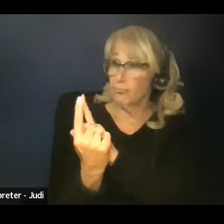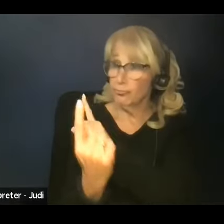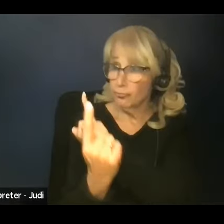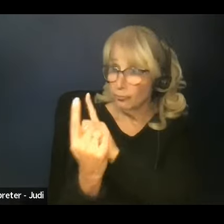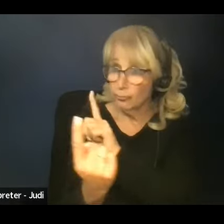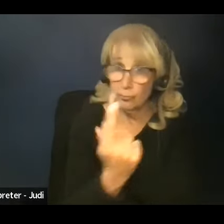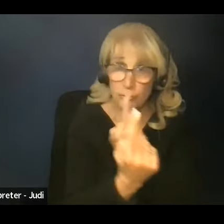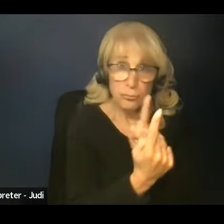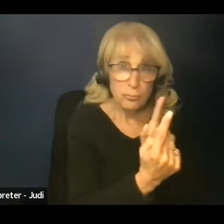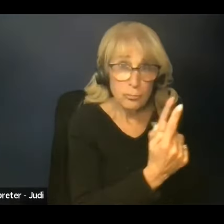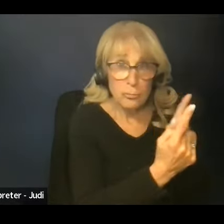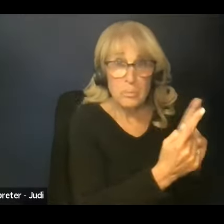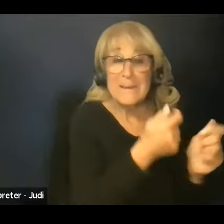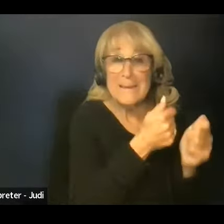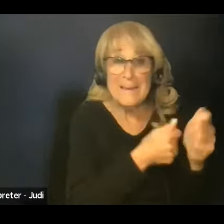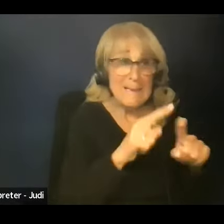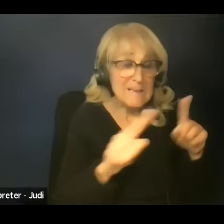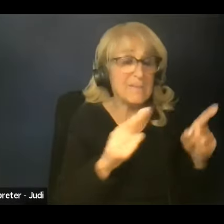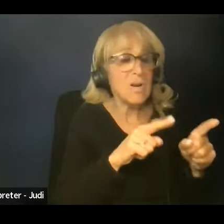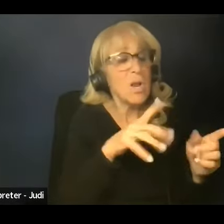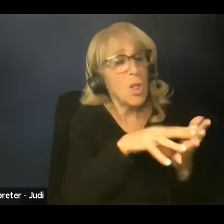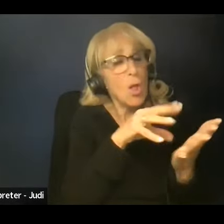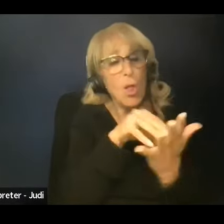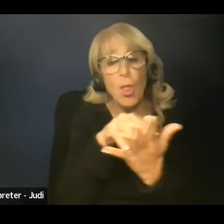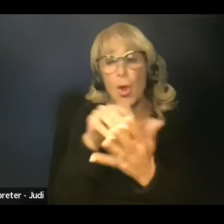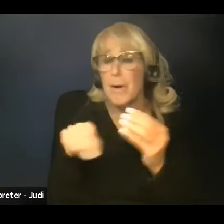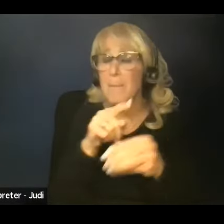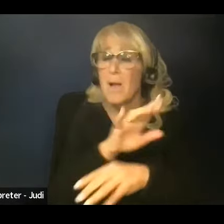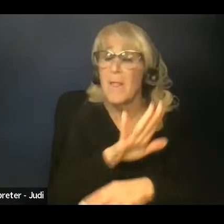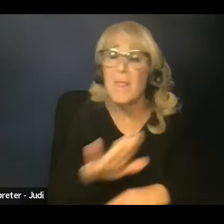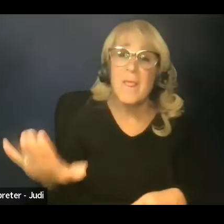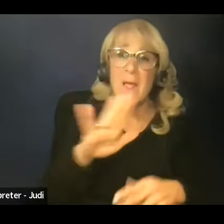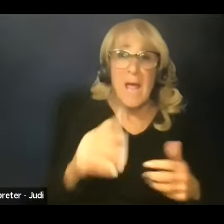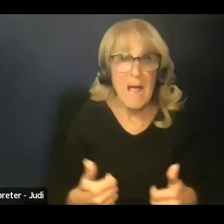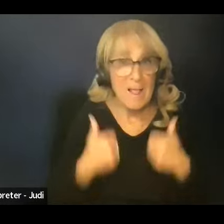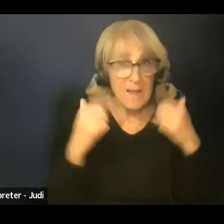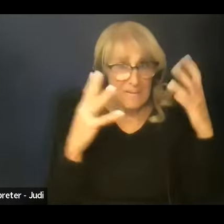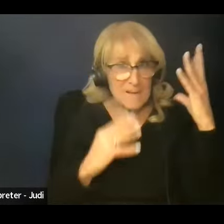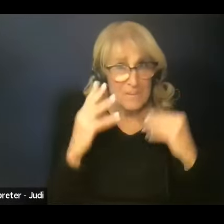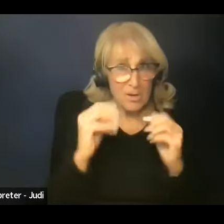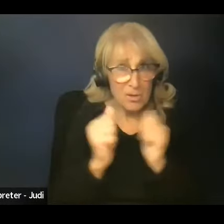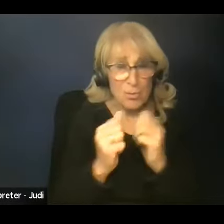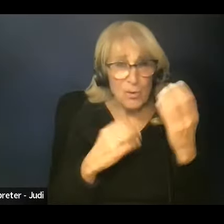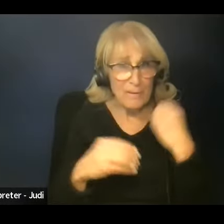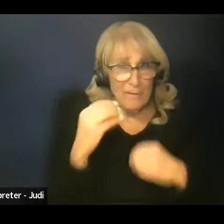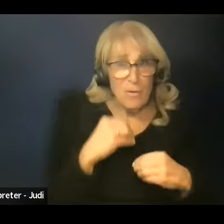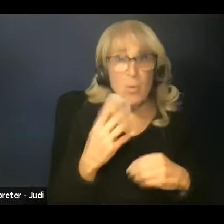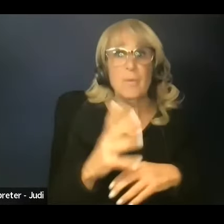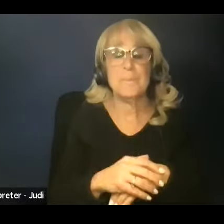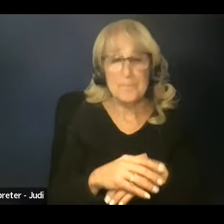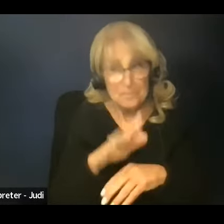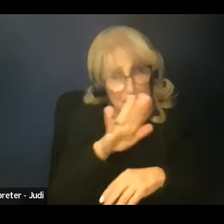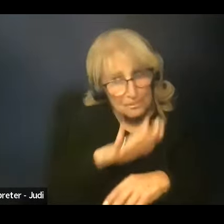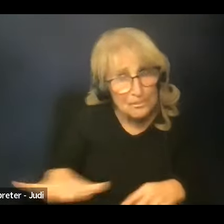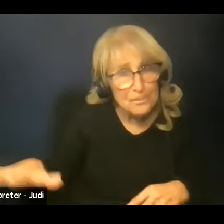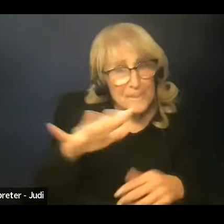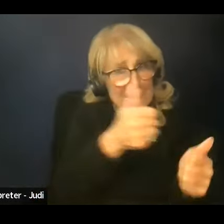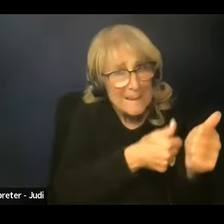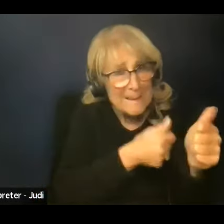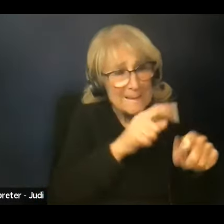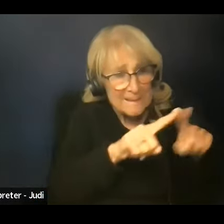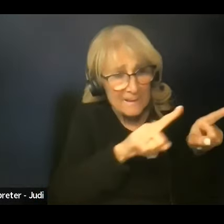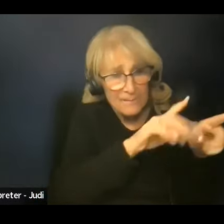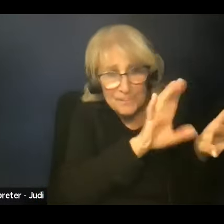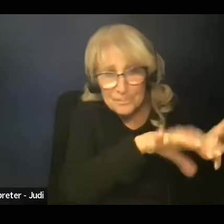about their lived experiences with food. And I suppose I can take a quick step back here just to let you know a little bit about